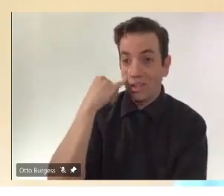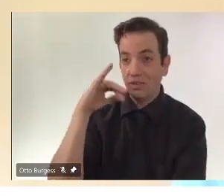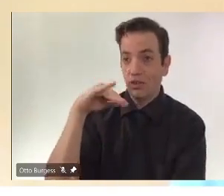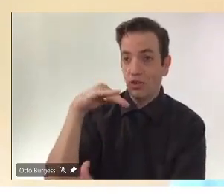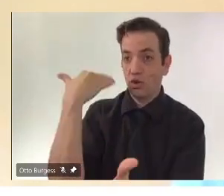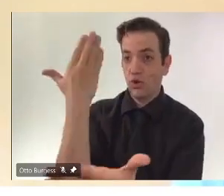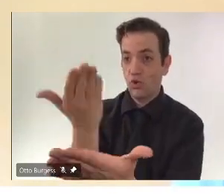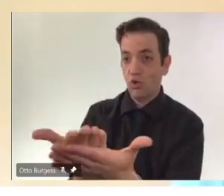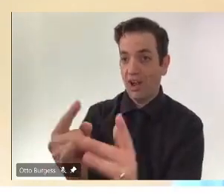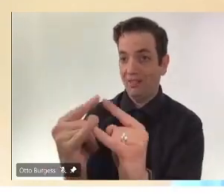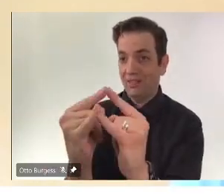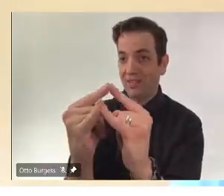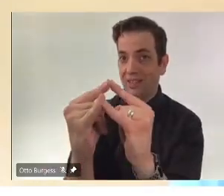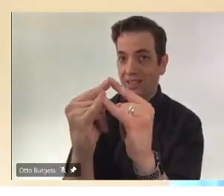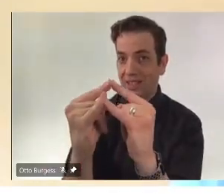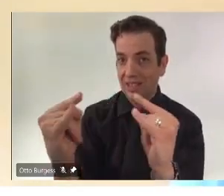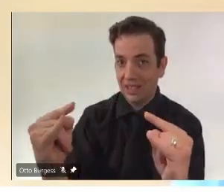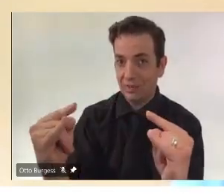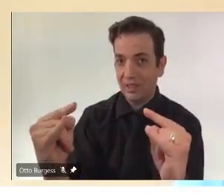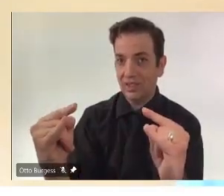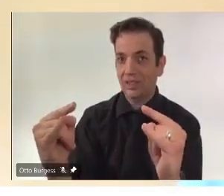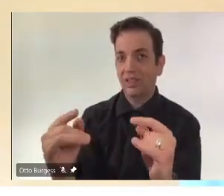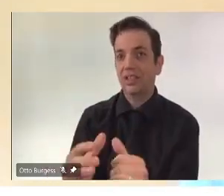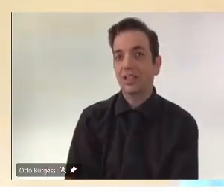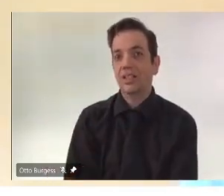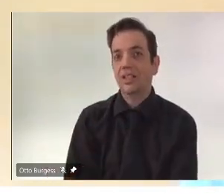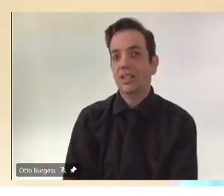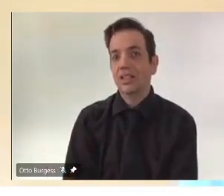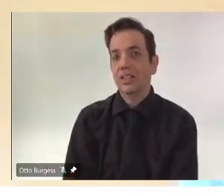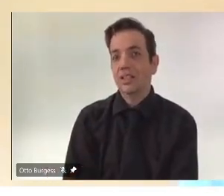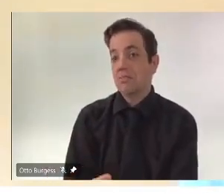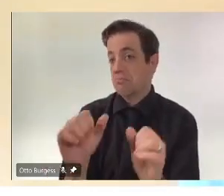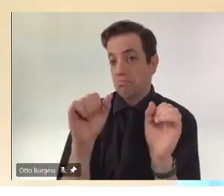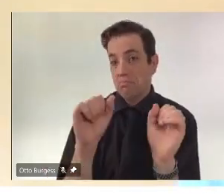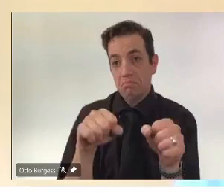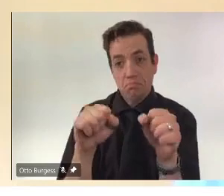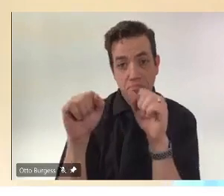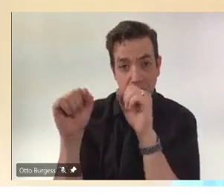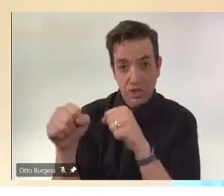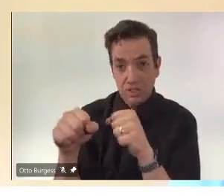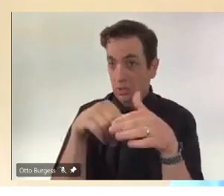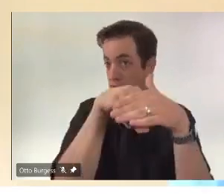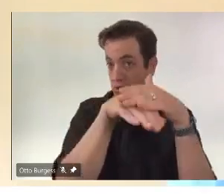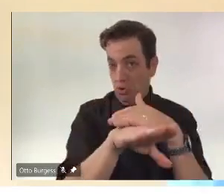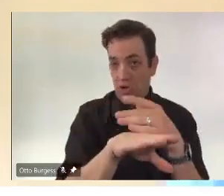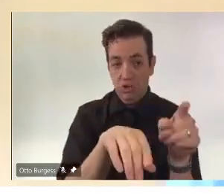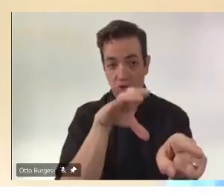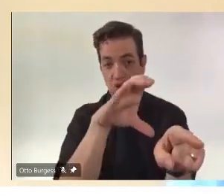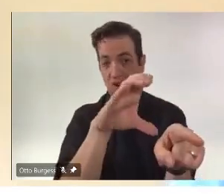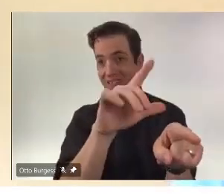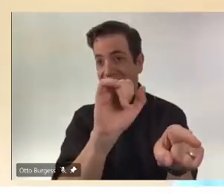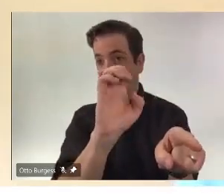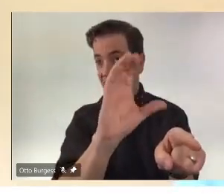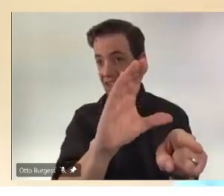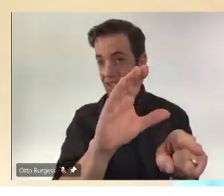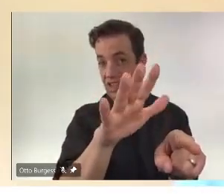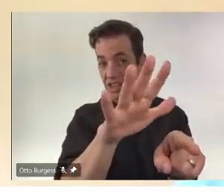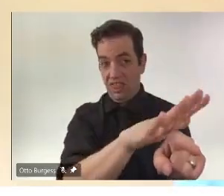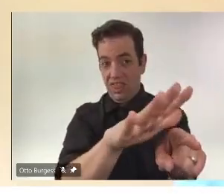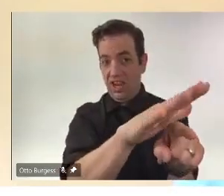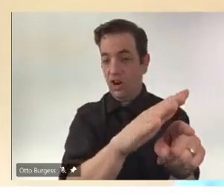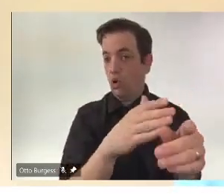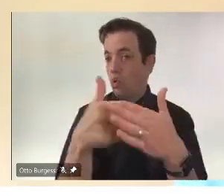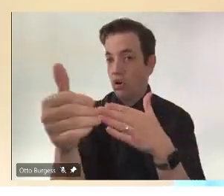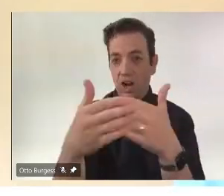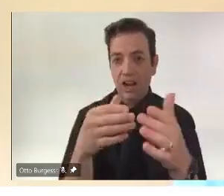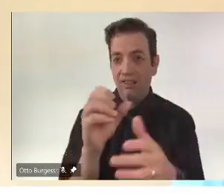you could get vaccinated at the clinic near where you are at that time. I think you can get vaccinated anywhere in Saskatchewan as a Saskatchewan resident. So,